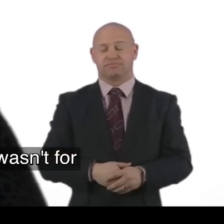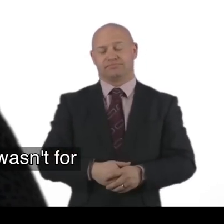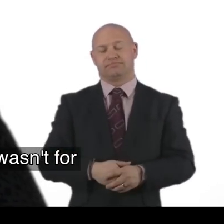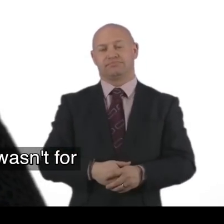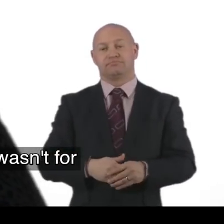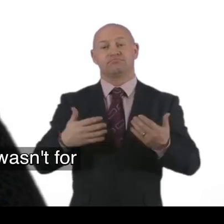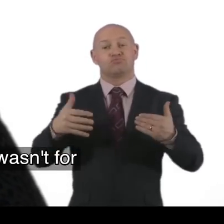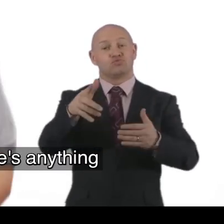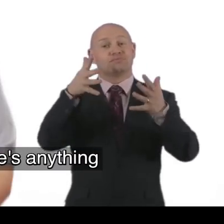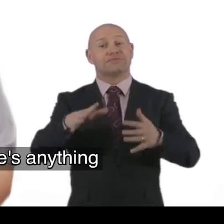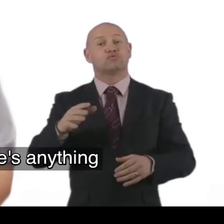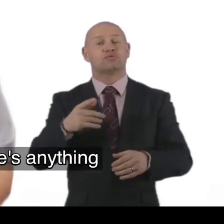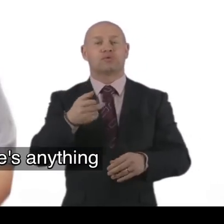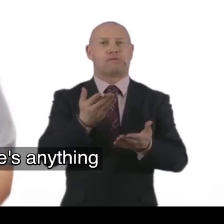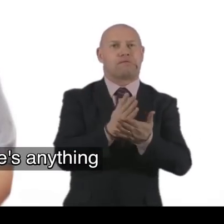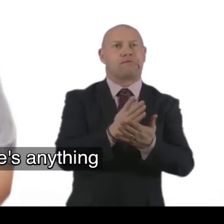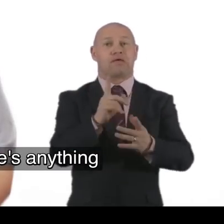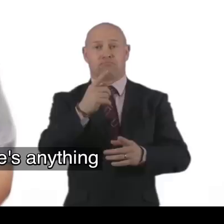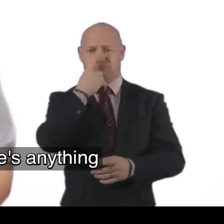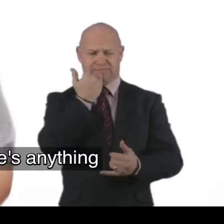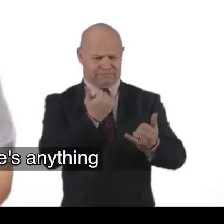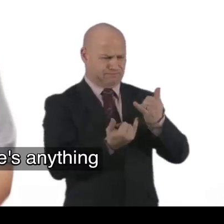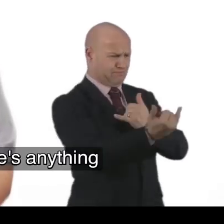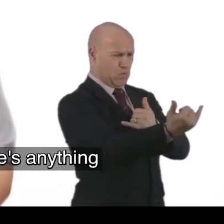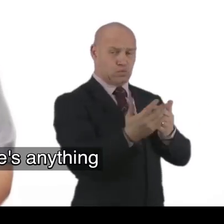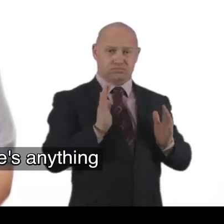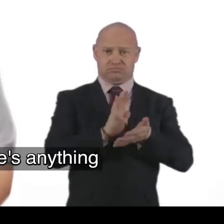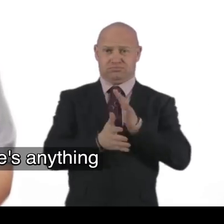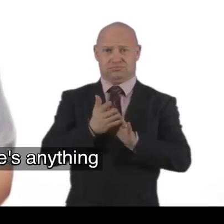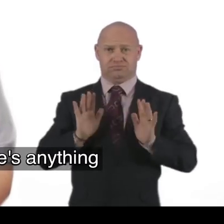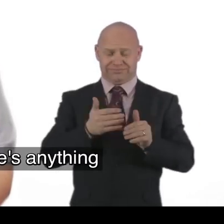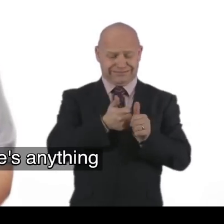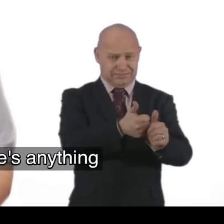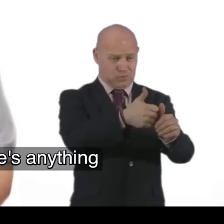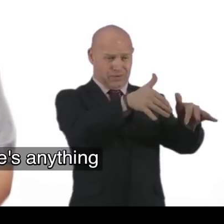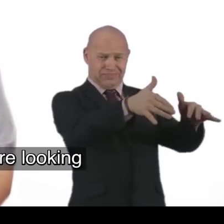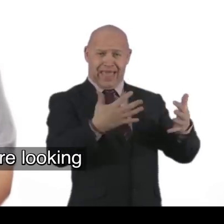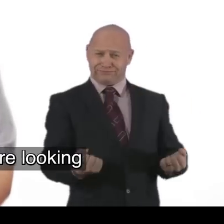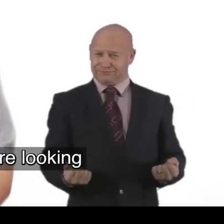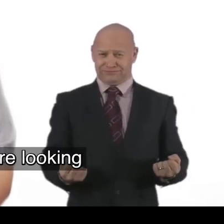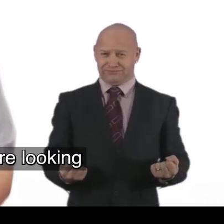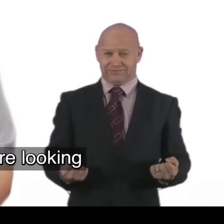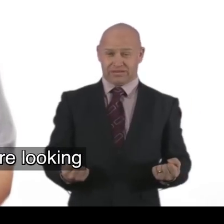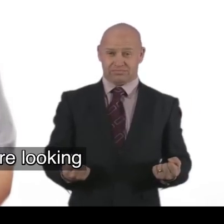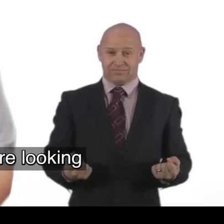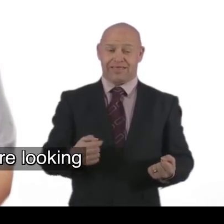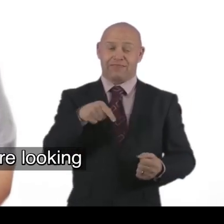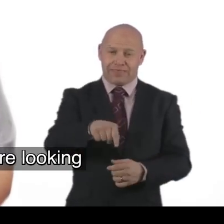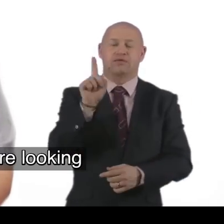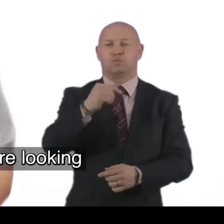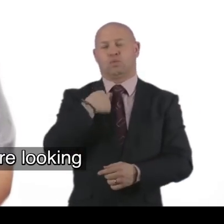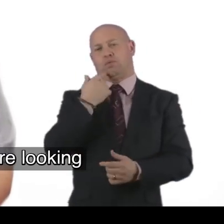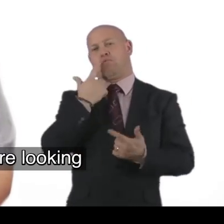Just not be here. All you need to do. Is pick up the phone. If there's anything. You're not sure about. There's support there. And that's.